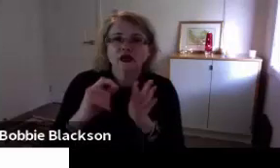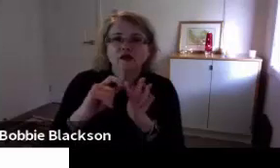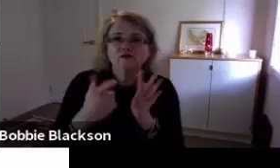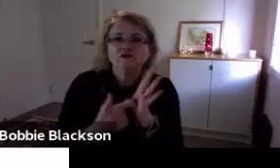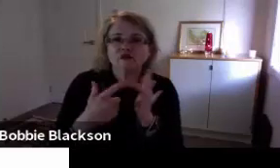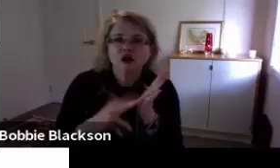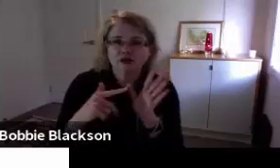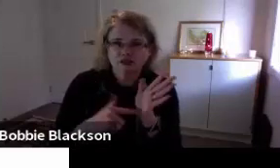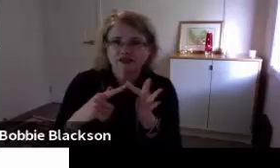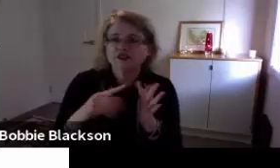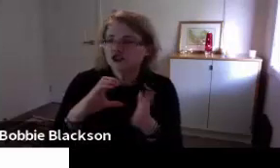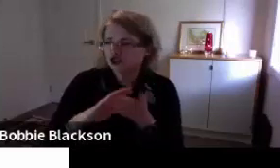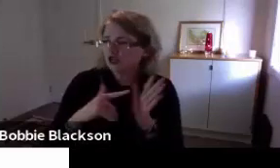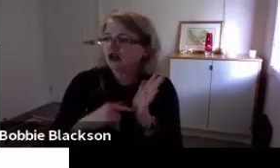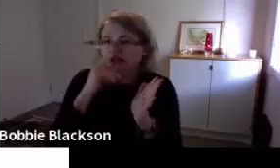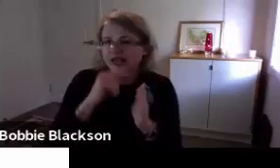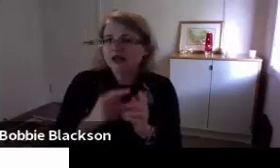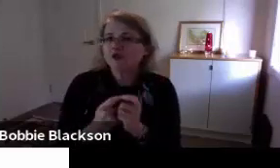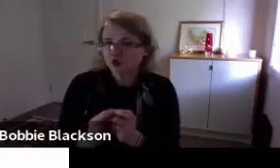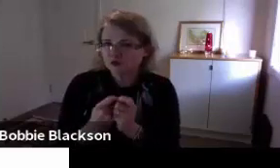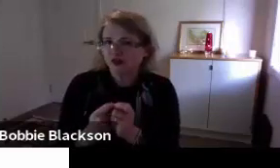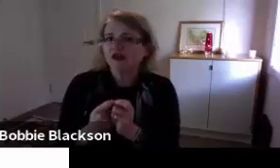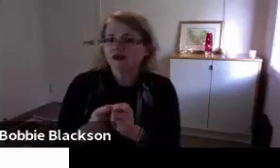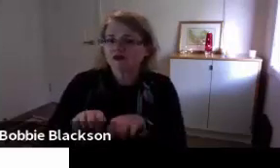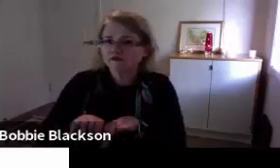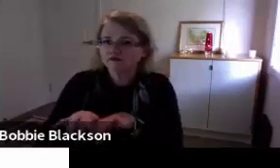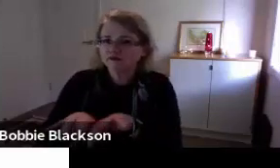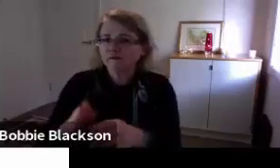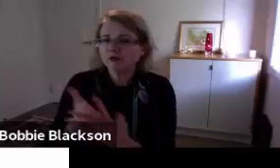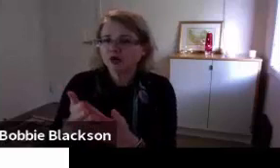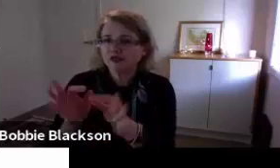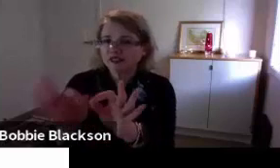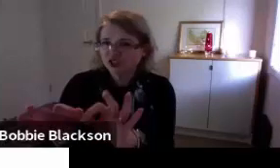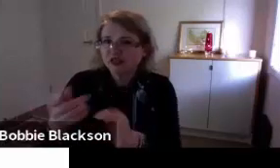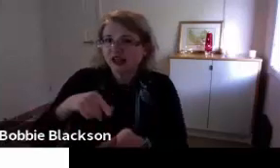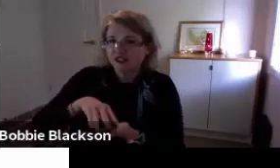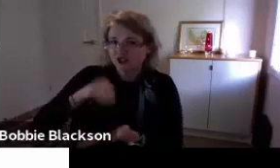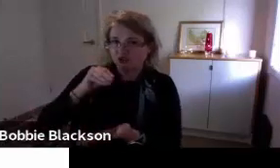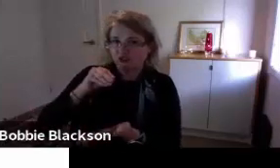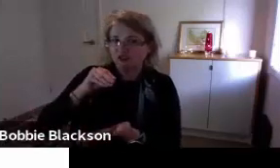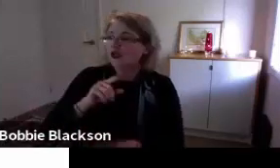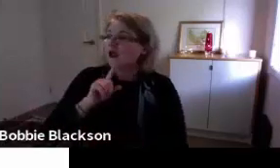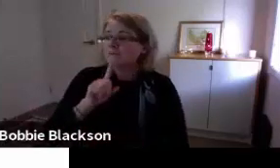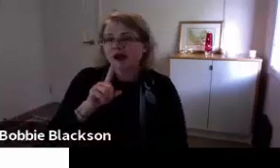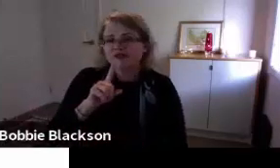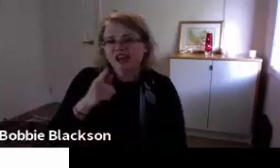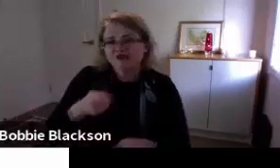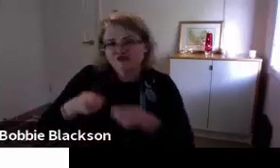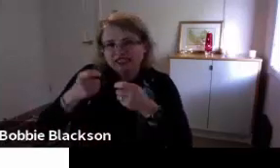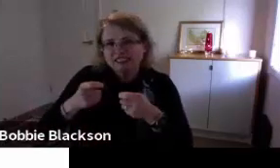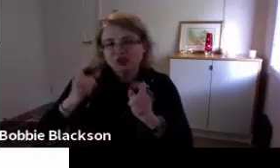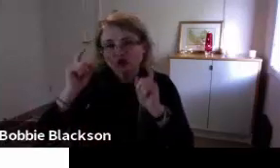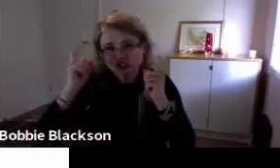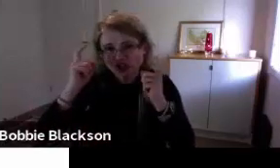A confidential chat can be used, a private chat, sorry, can be used, between the two interpreters or the